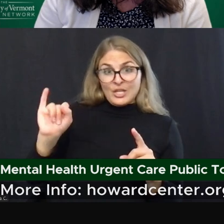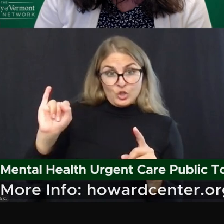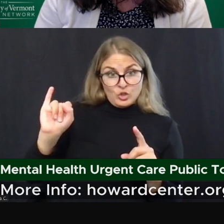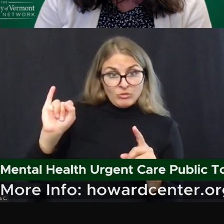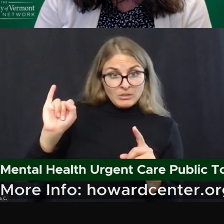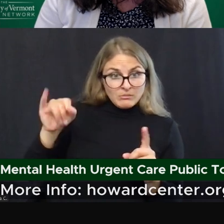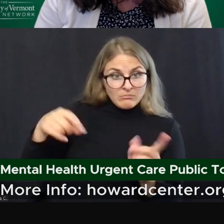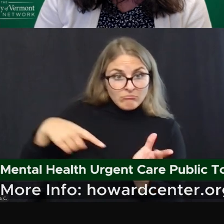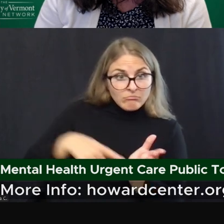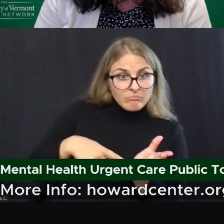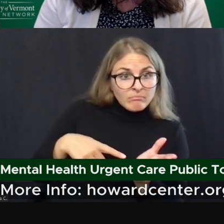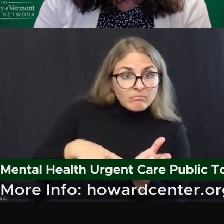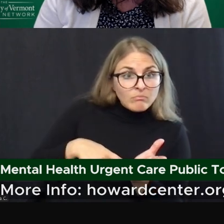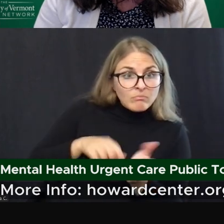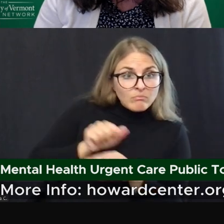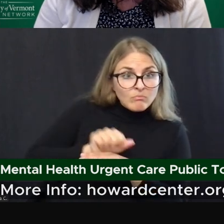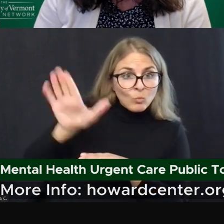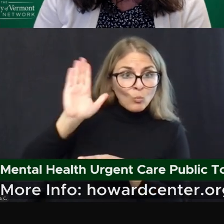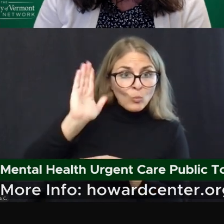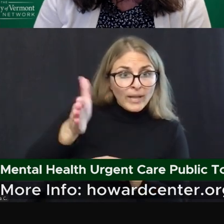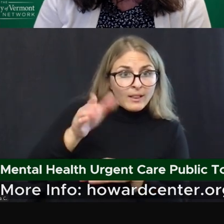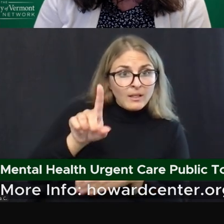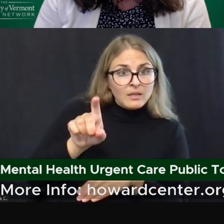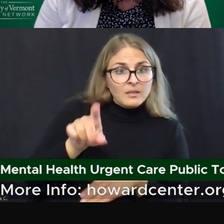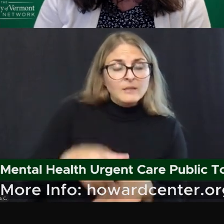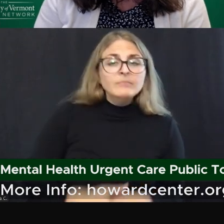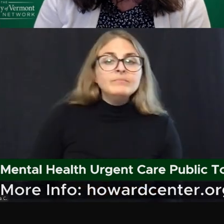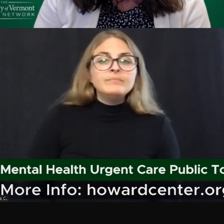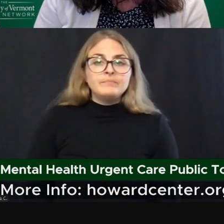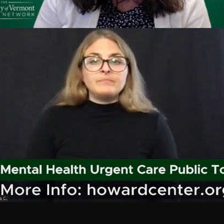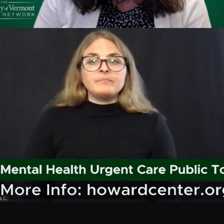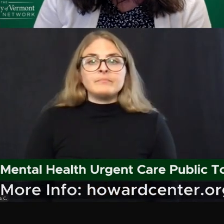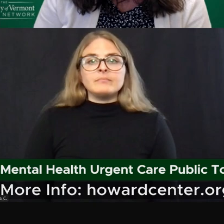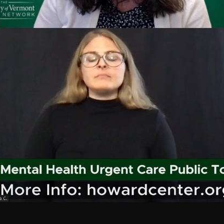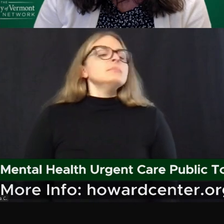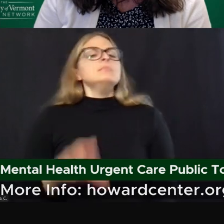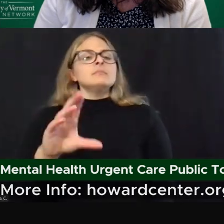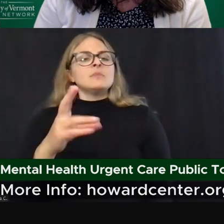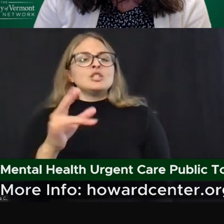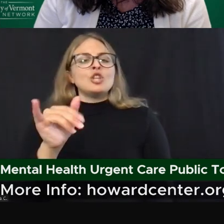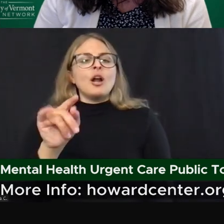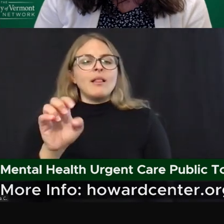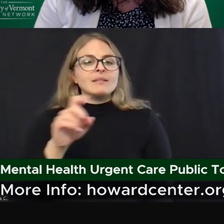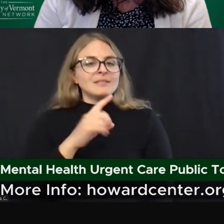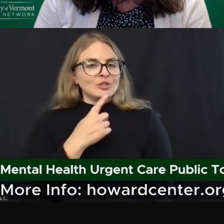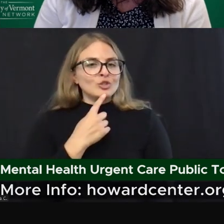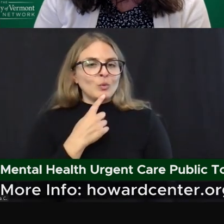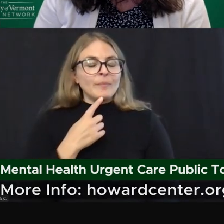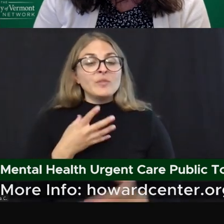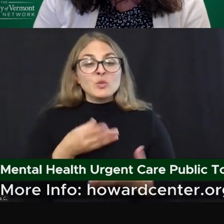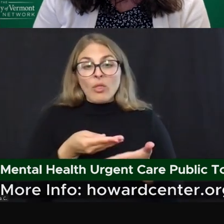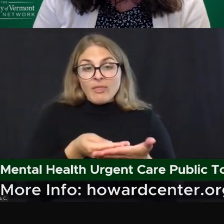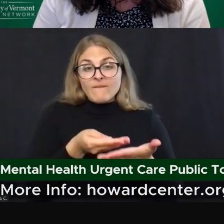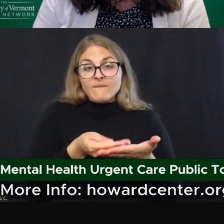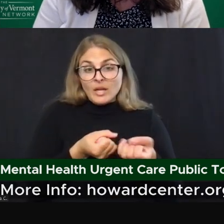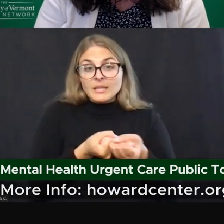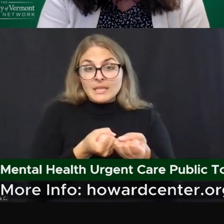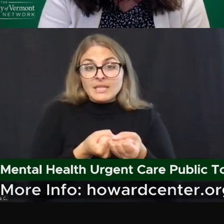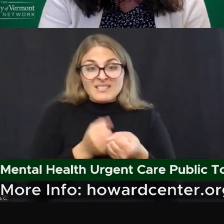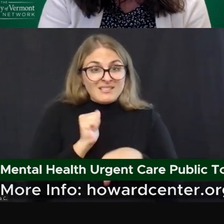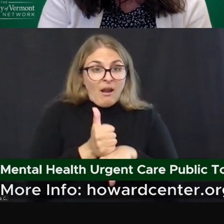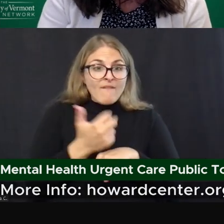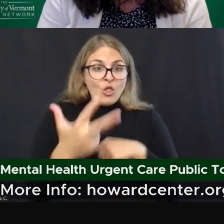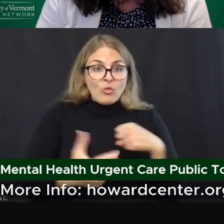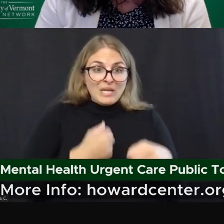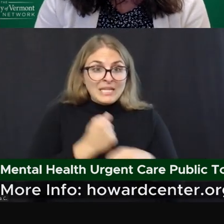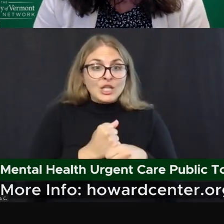either one of you comment on that, please? I'm happy to. So the funding we have for three years means that